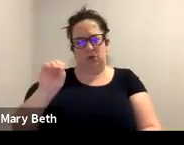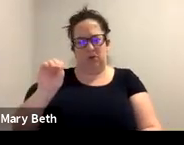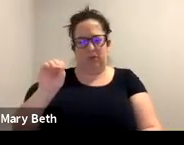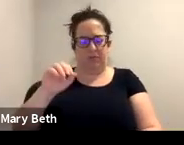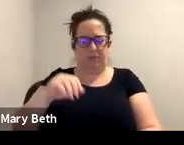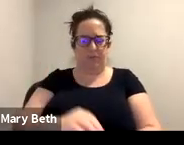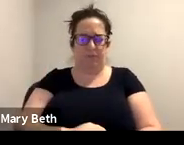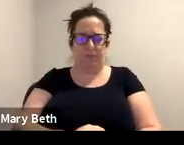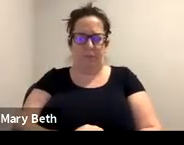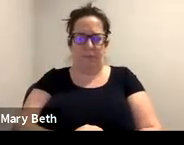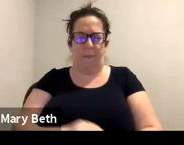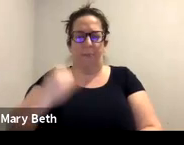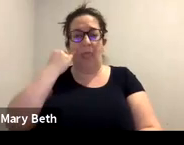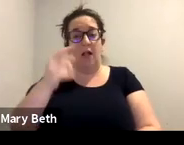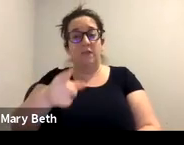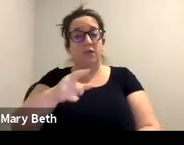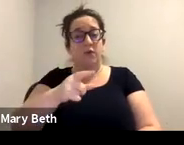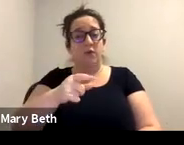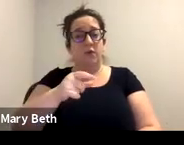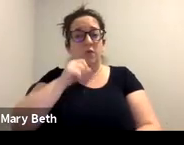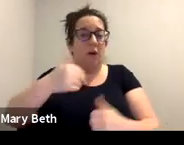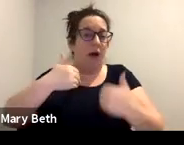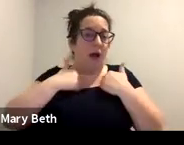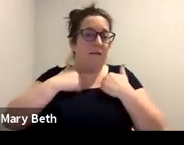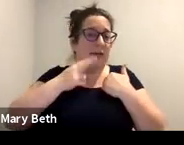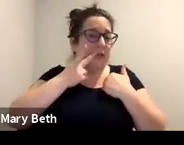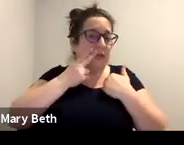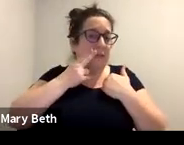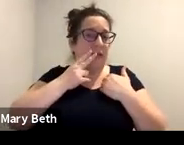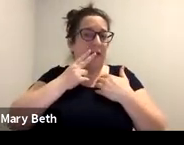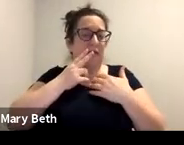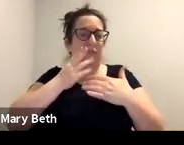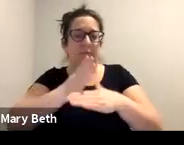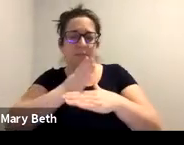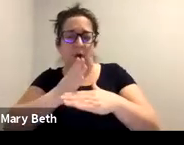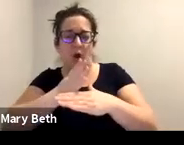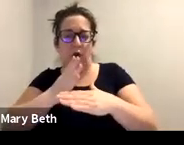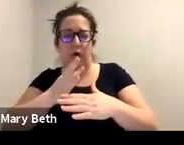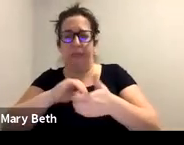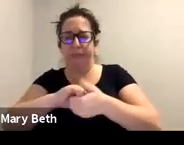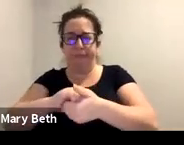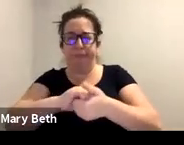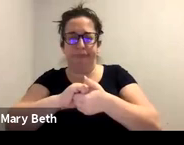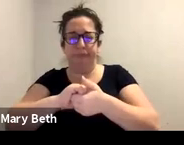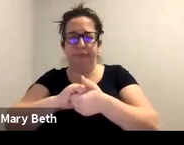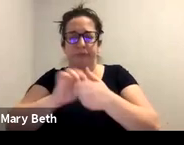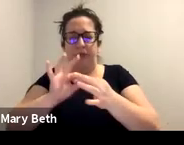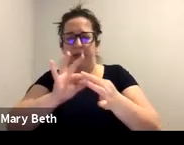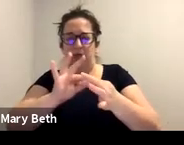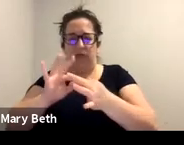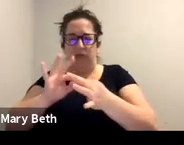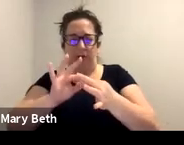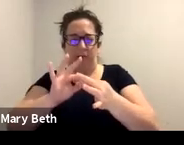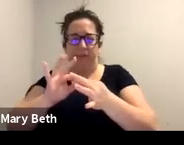considered like a dating or household or intimate partner relationship with your abuser, depending